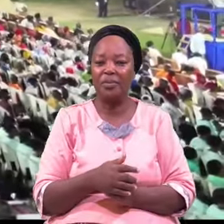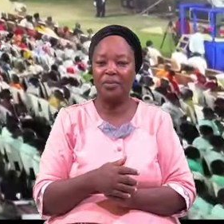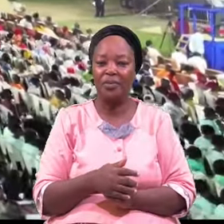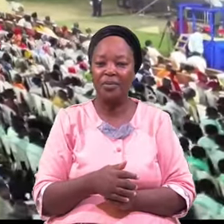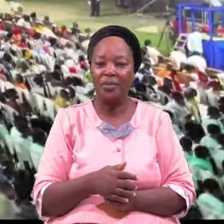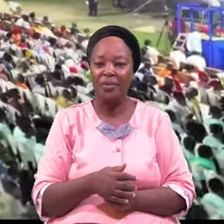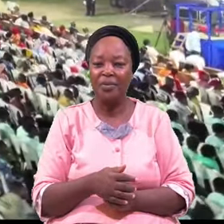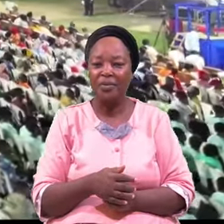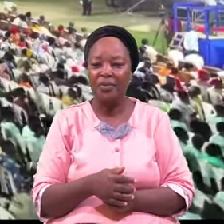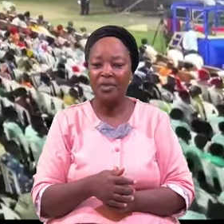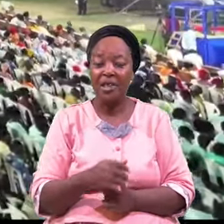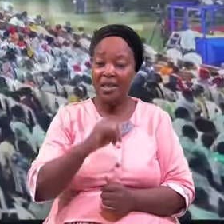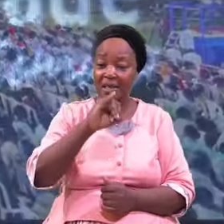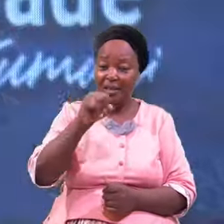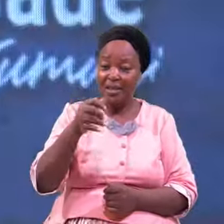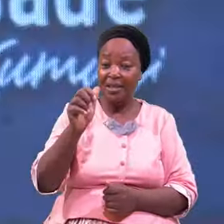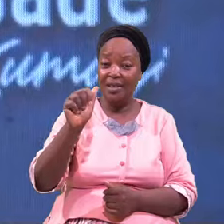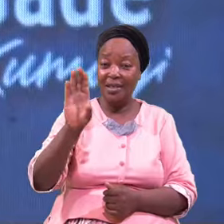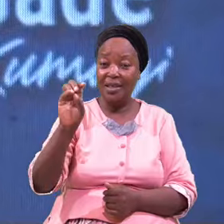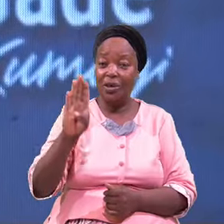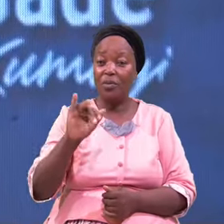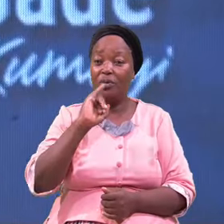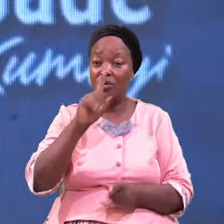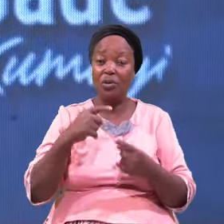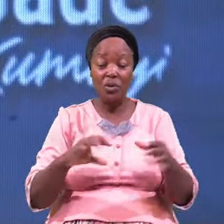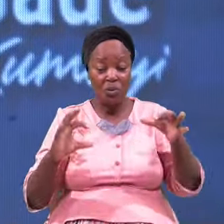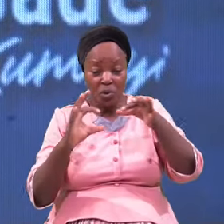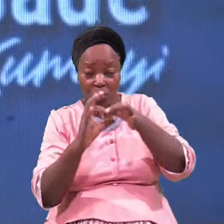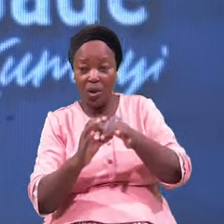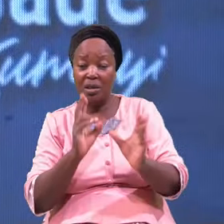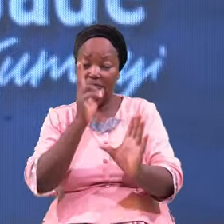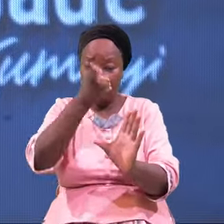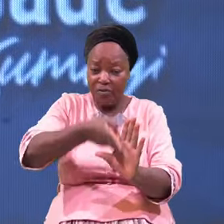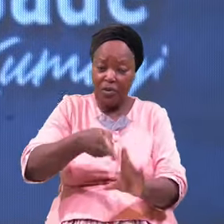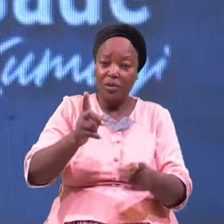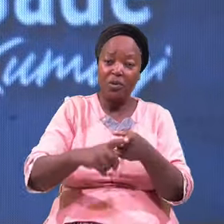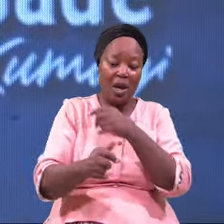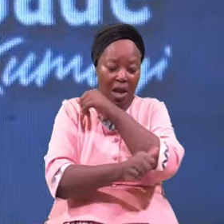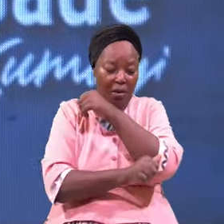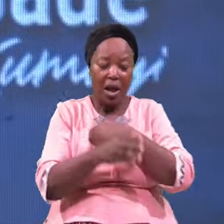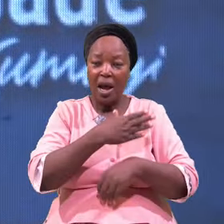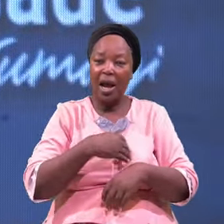Jacob Is Going To Be Joined To Abraham And Isaac